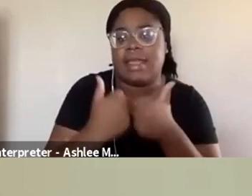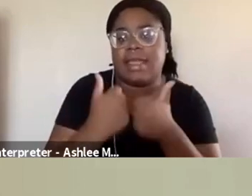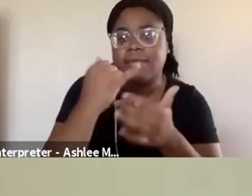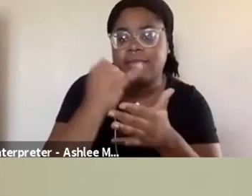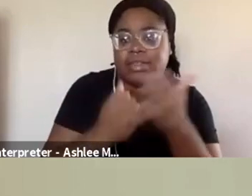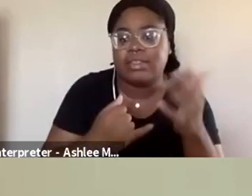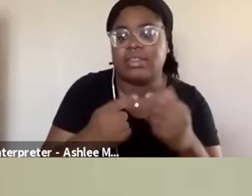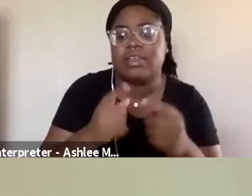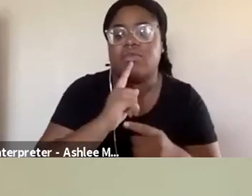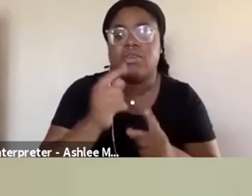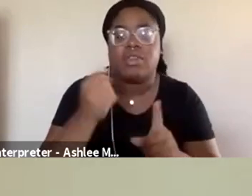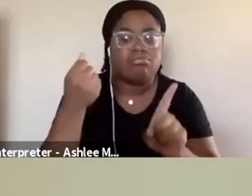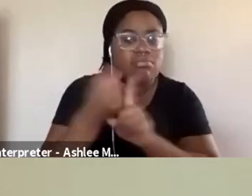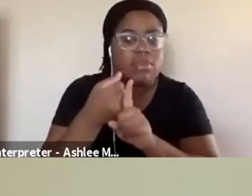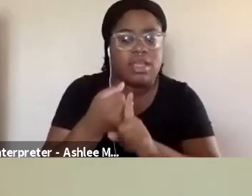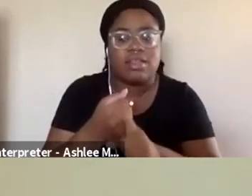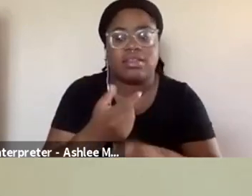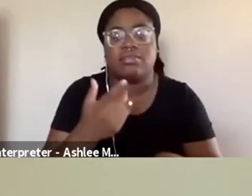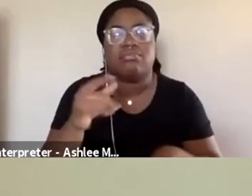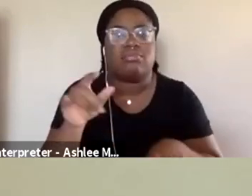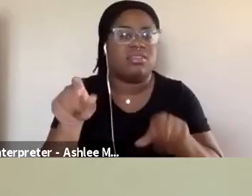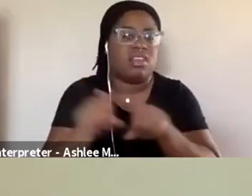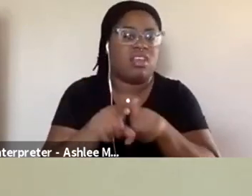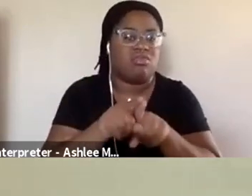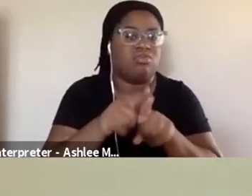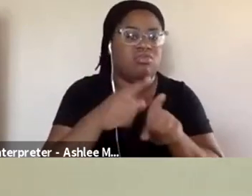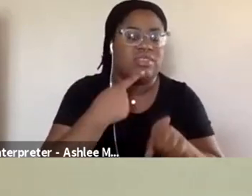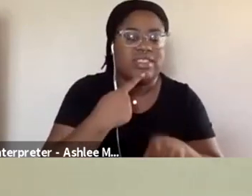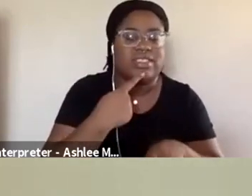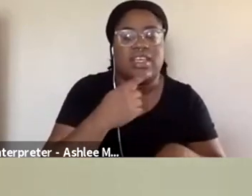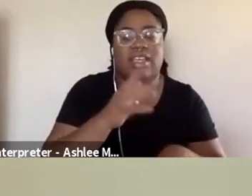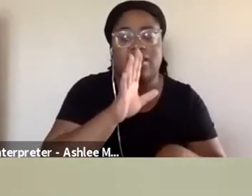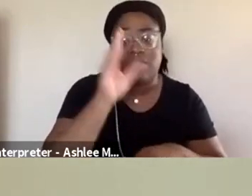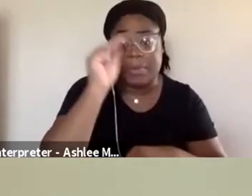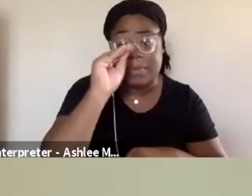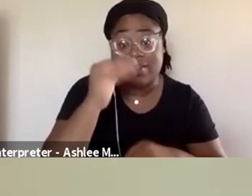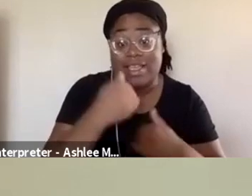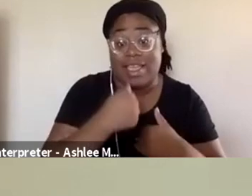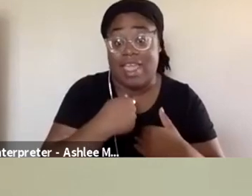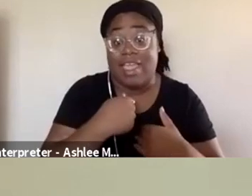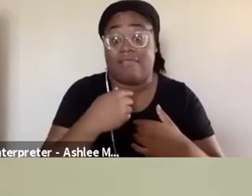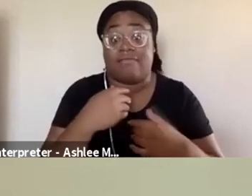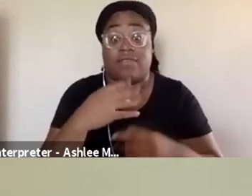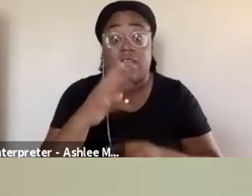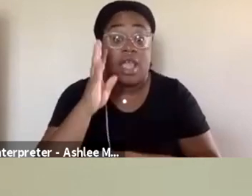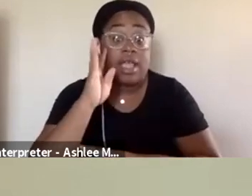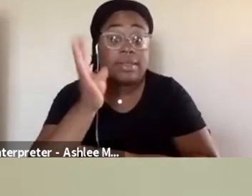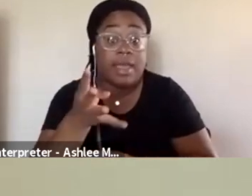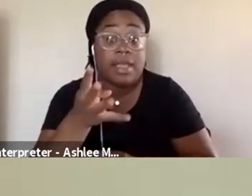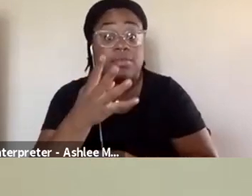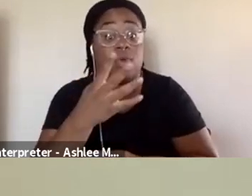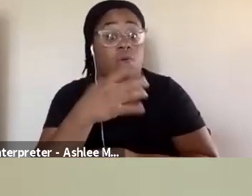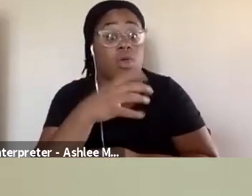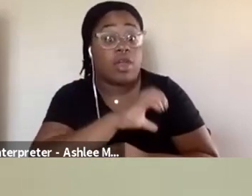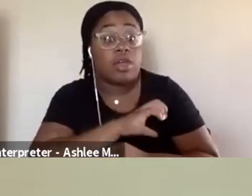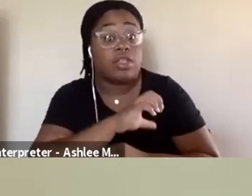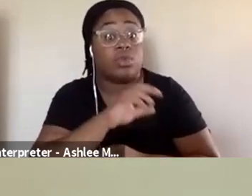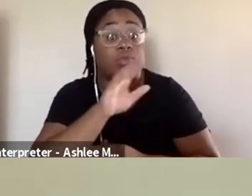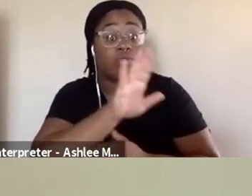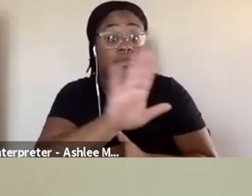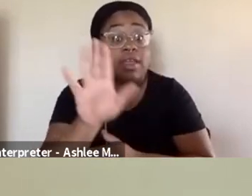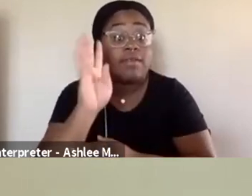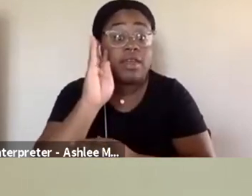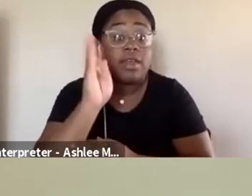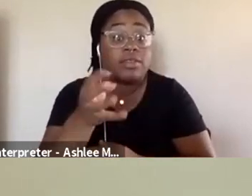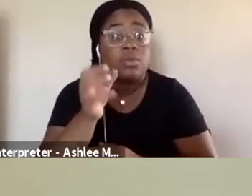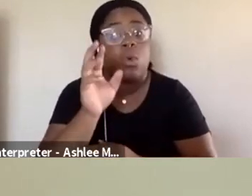impactful? Similarly, someone asked, in your opinion, is it better to have customizable characters so people can customize as they wish? Or should we